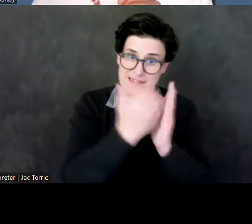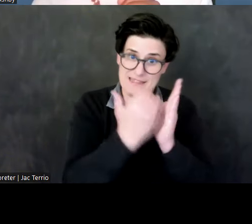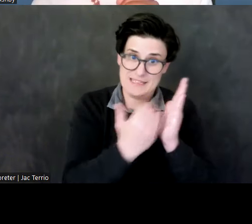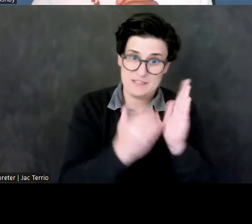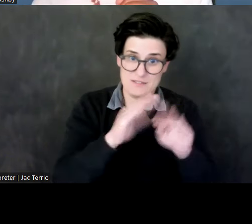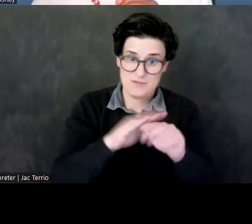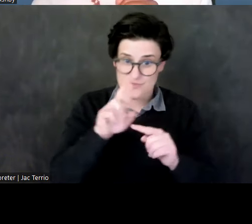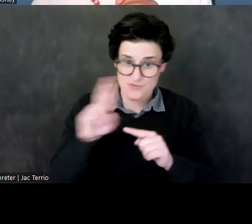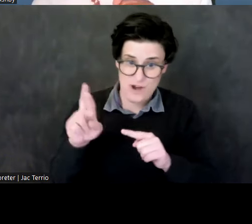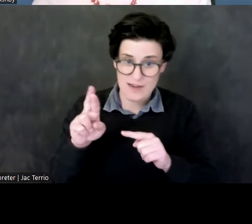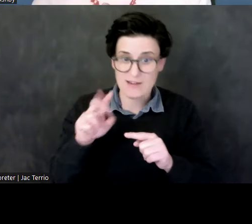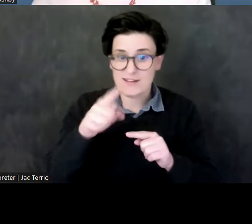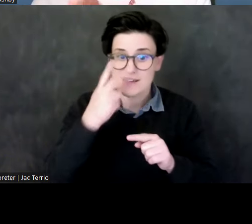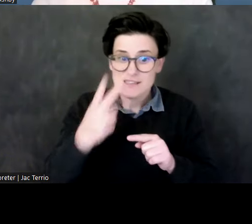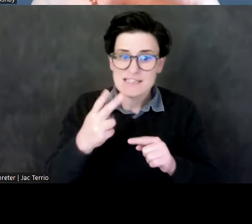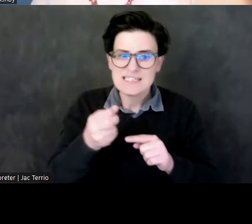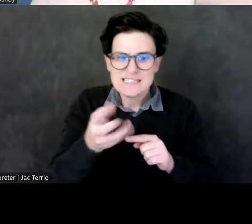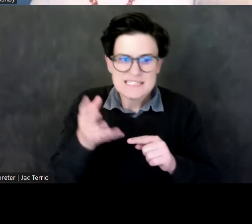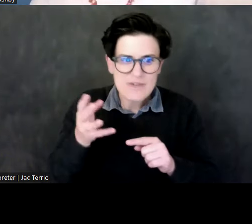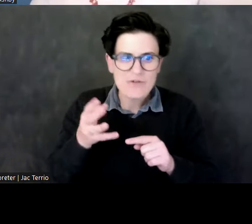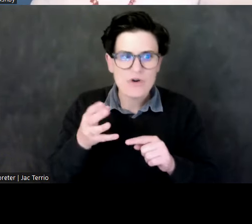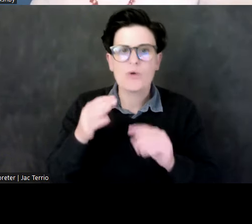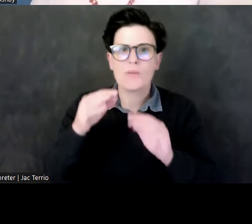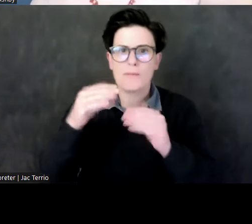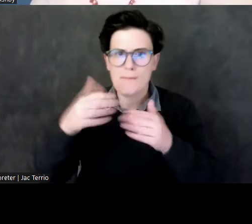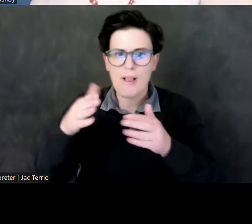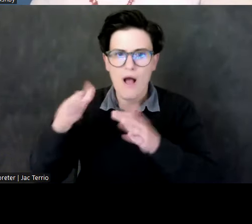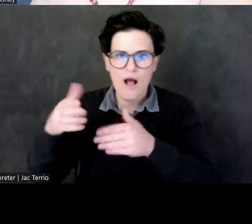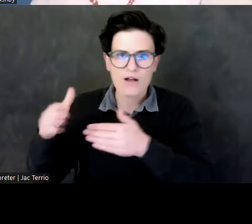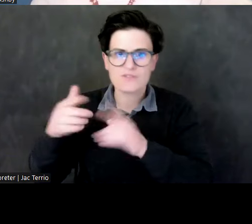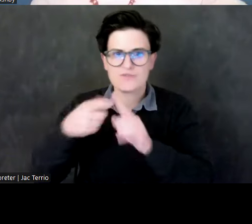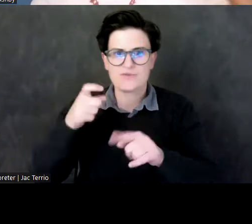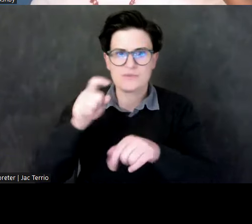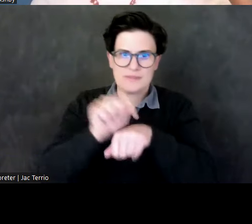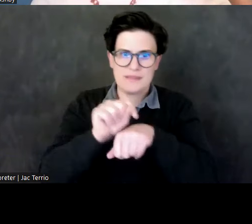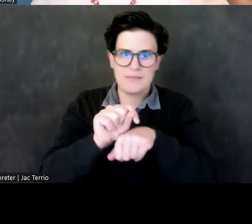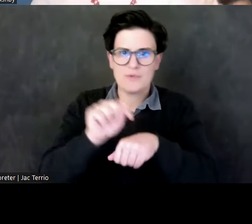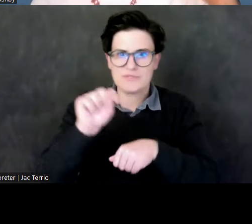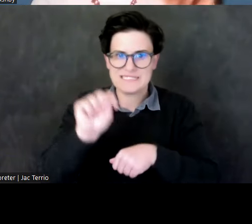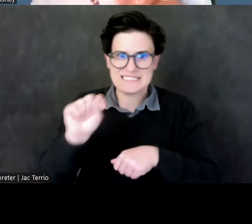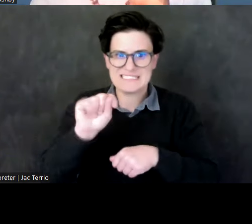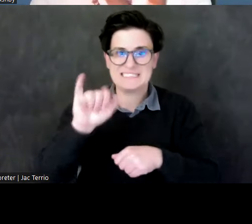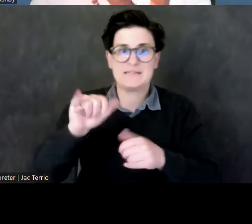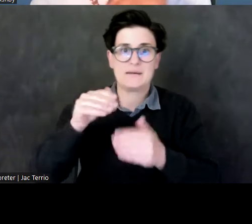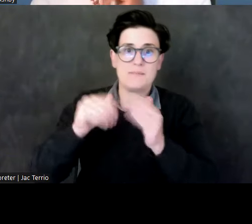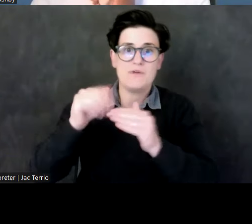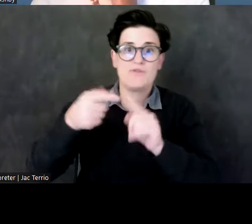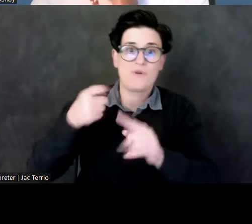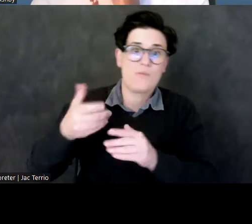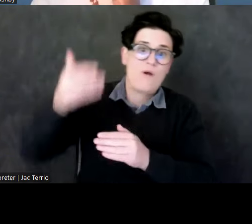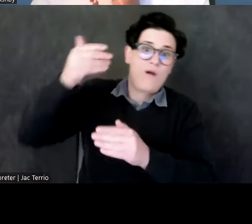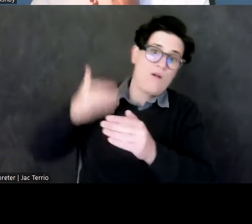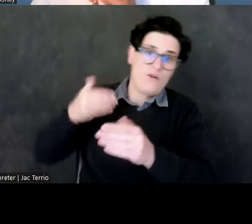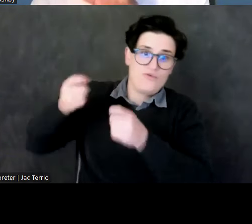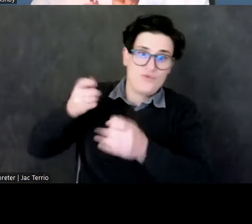blocks from Temple T that was built by her predecessor, the Napatan king Taharqa at